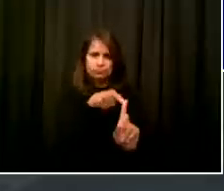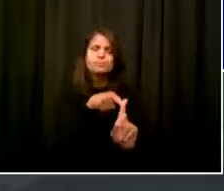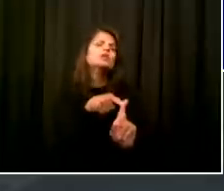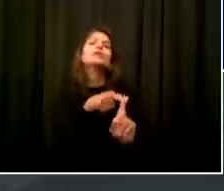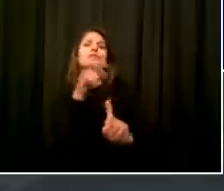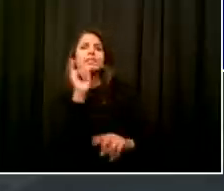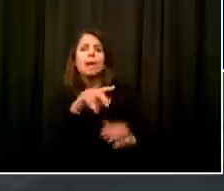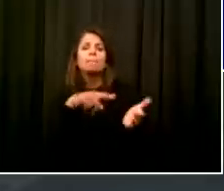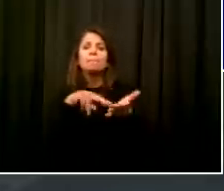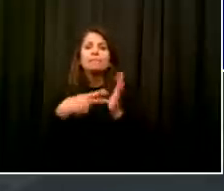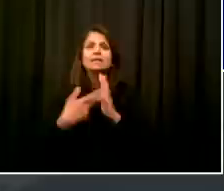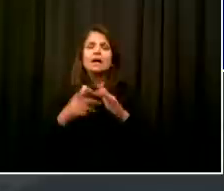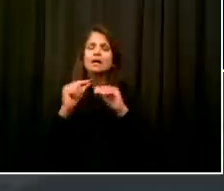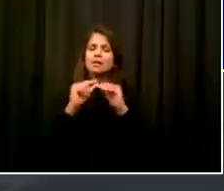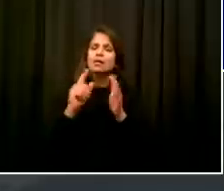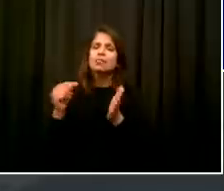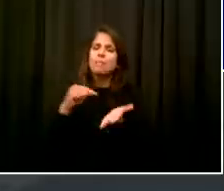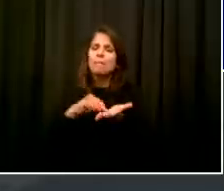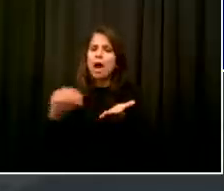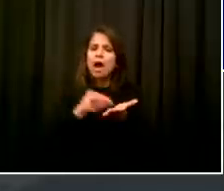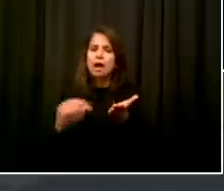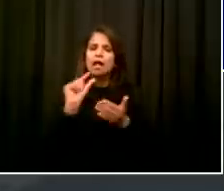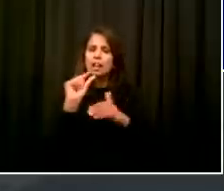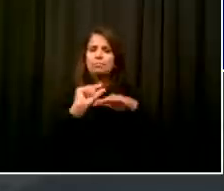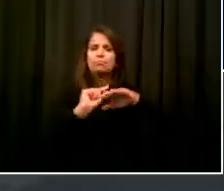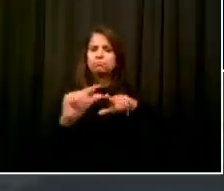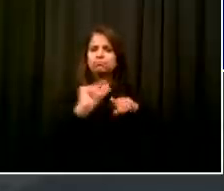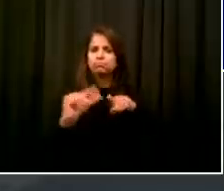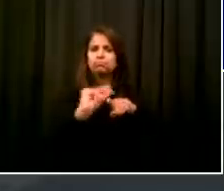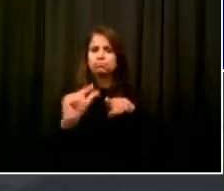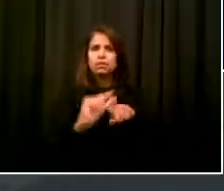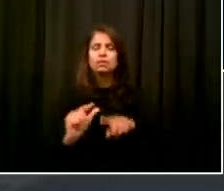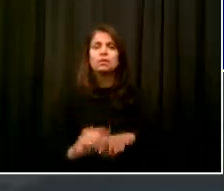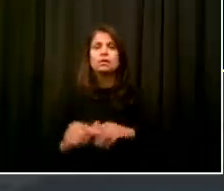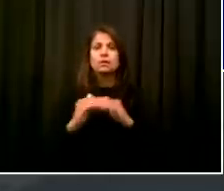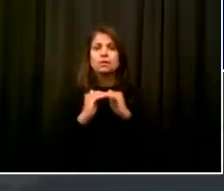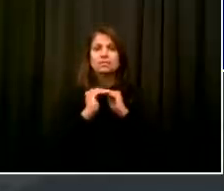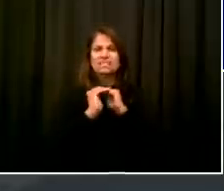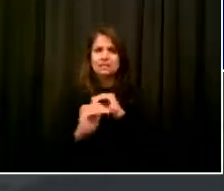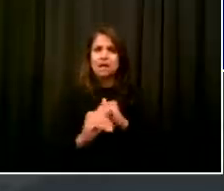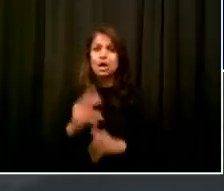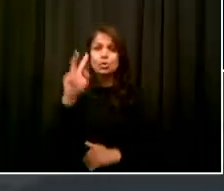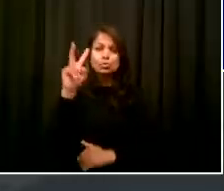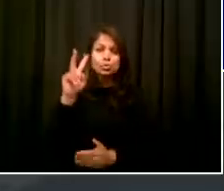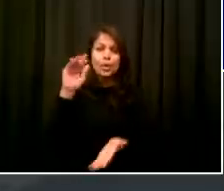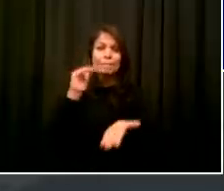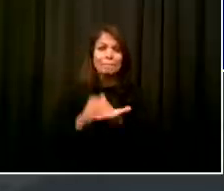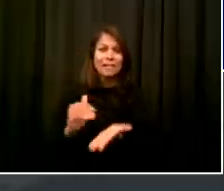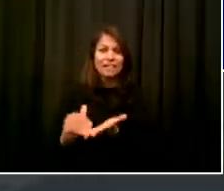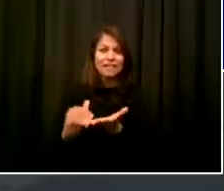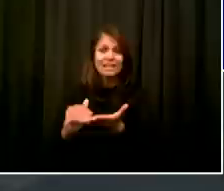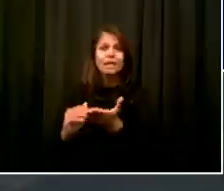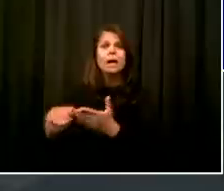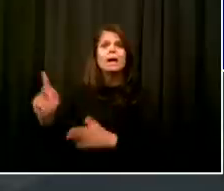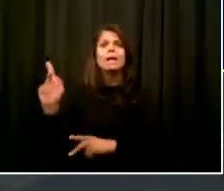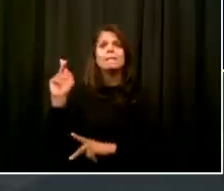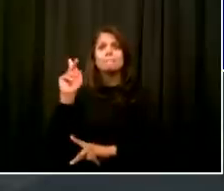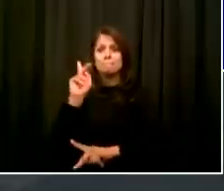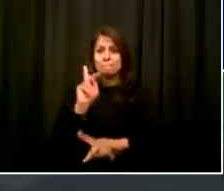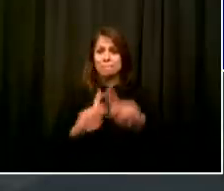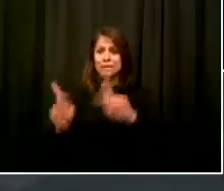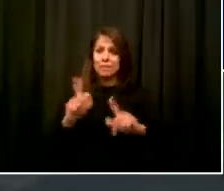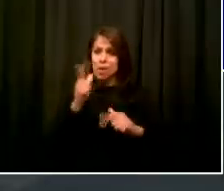two million New Yorkers live in rent stabilized housing. The folks who live in rent stabilized